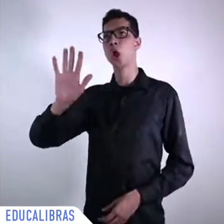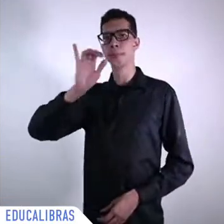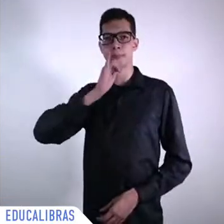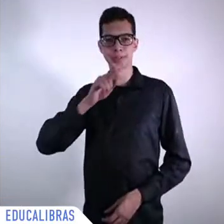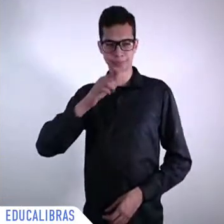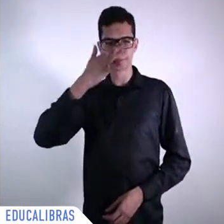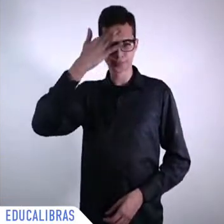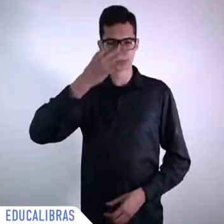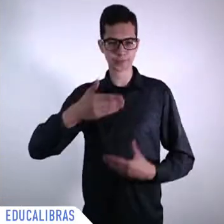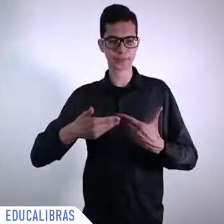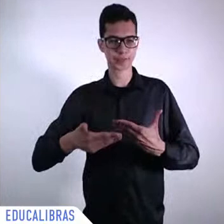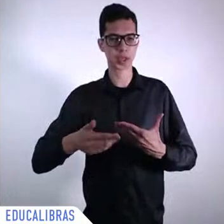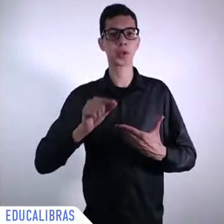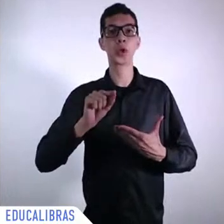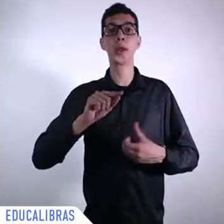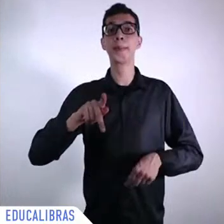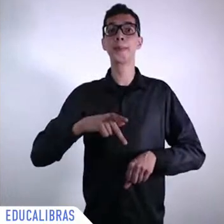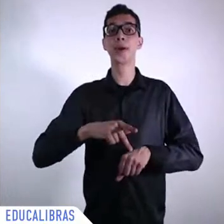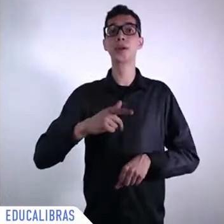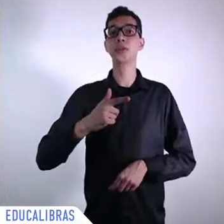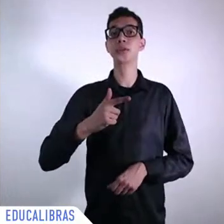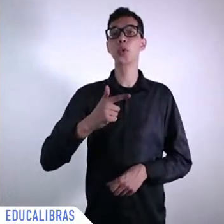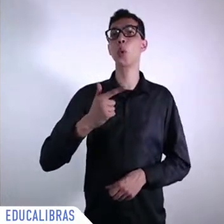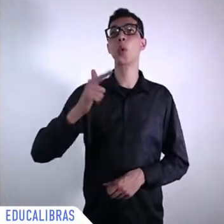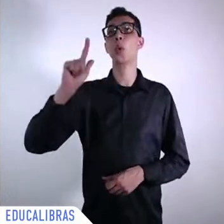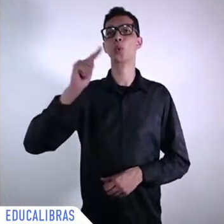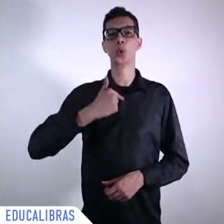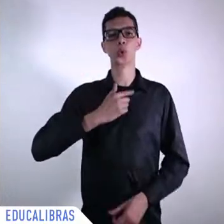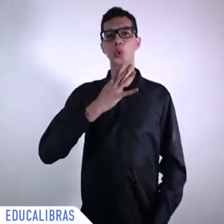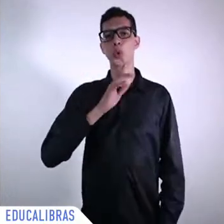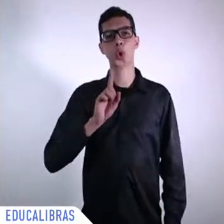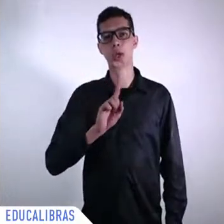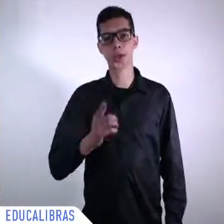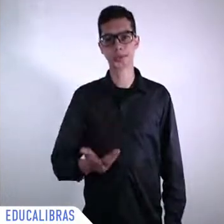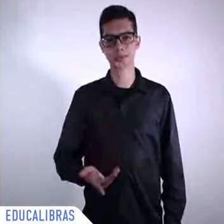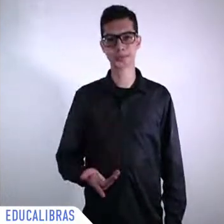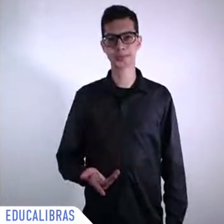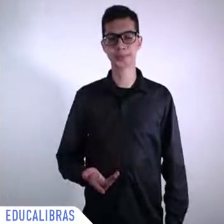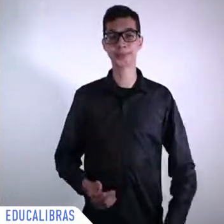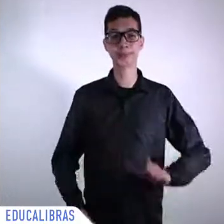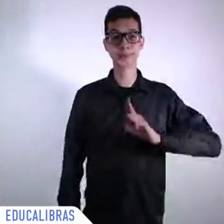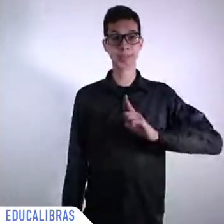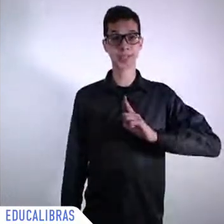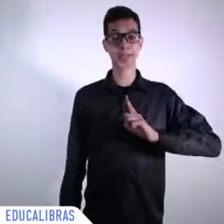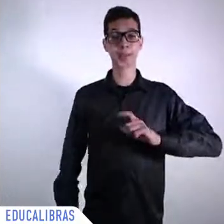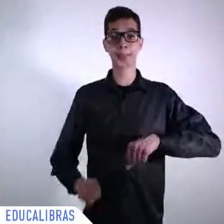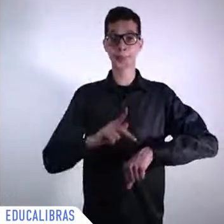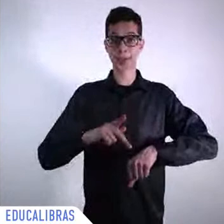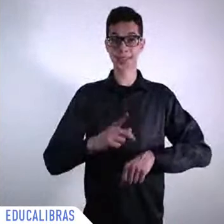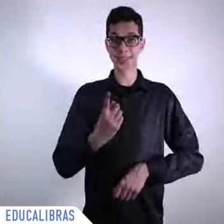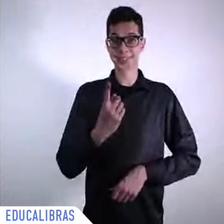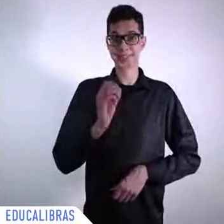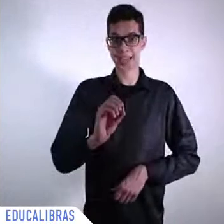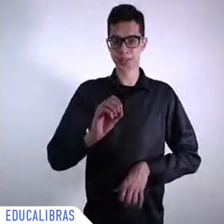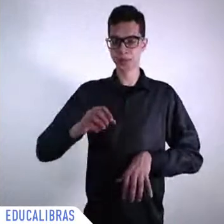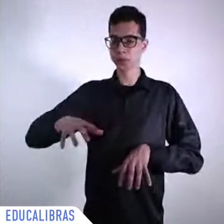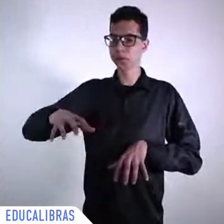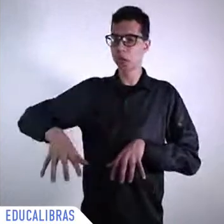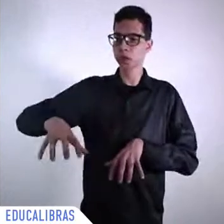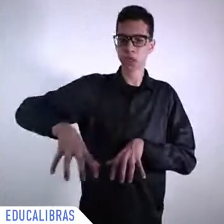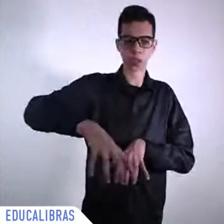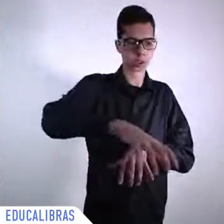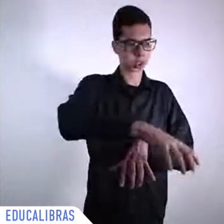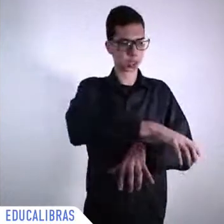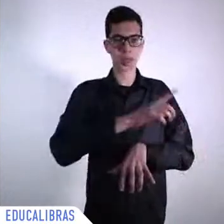borders with 10 other countries and that have had not a war with any of them in the last 150 years